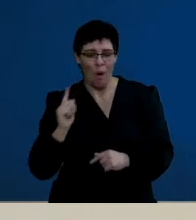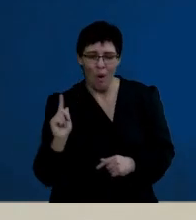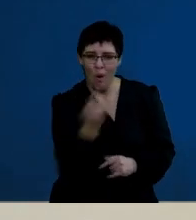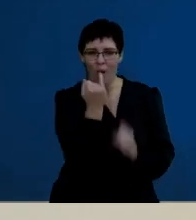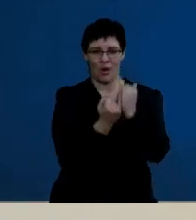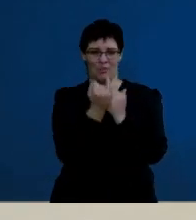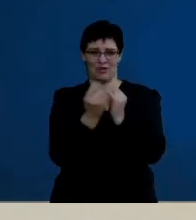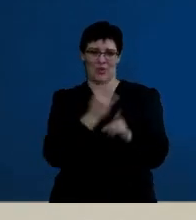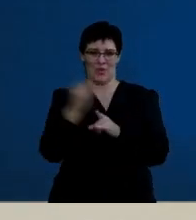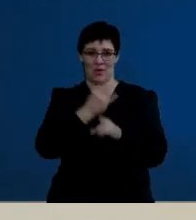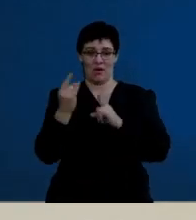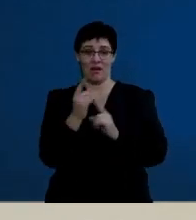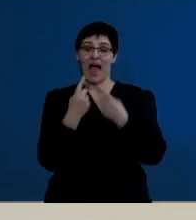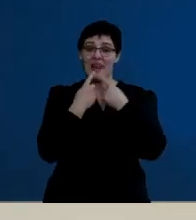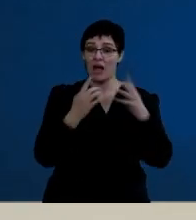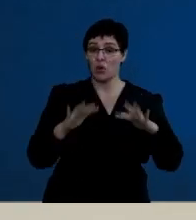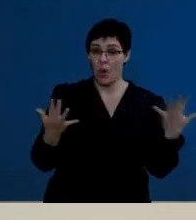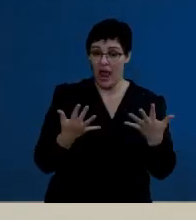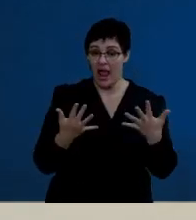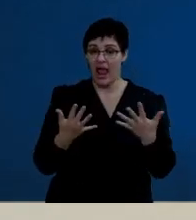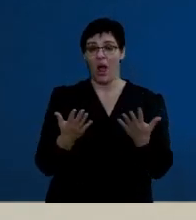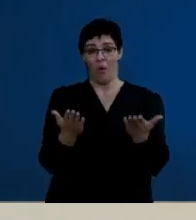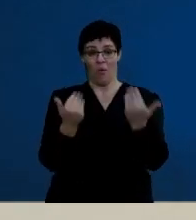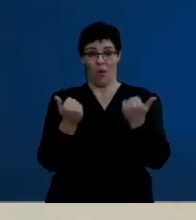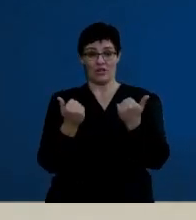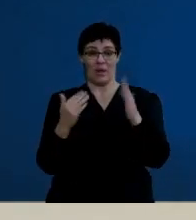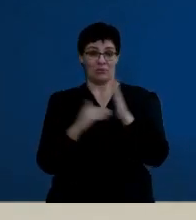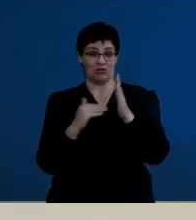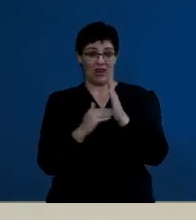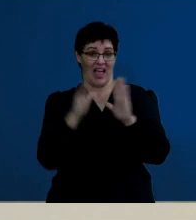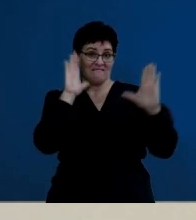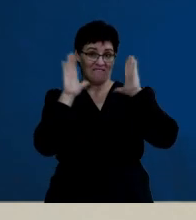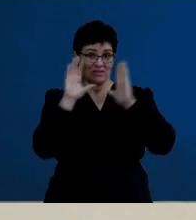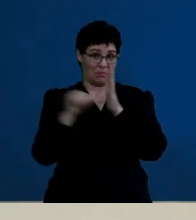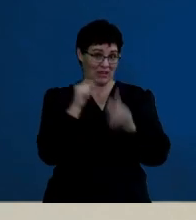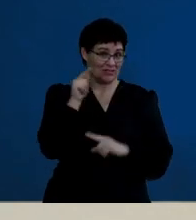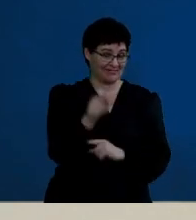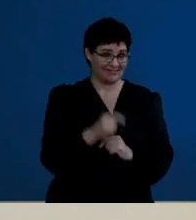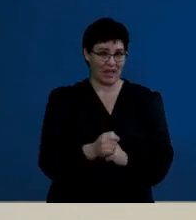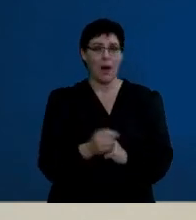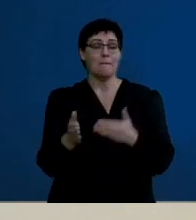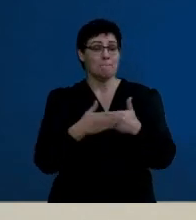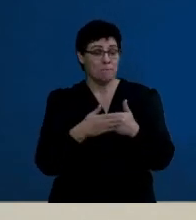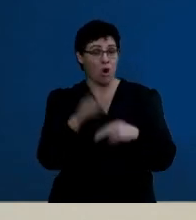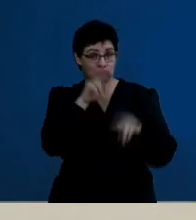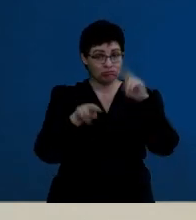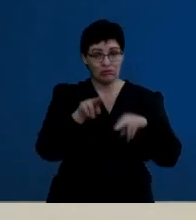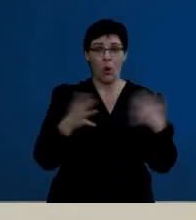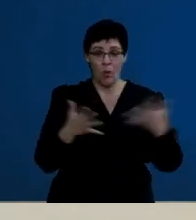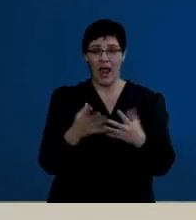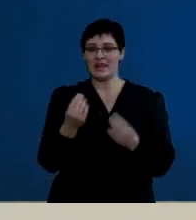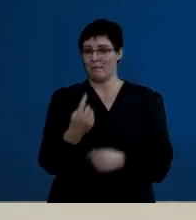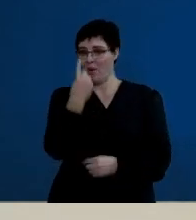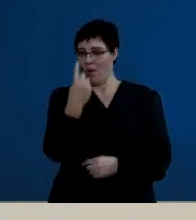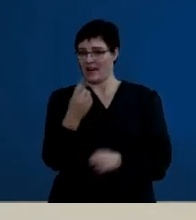winners who will be announced on the Wasamatrix Facebook page. We will be back with some more revision on your number one educational